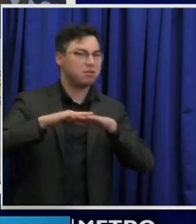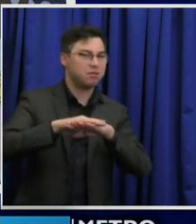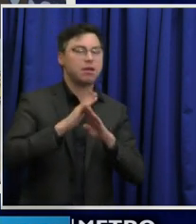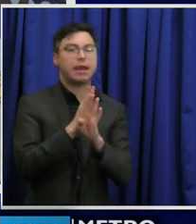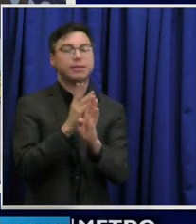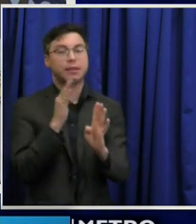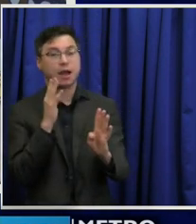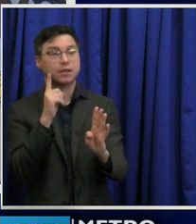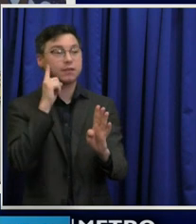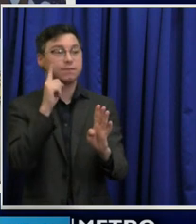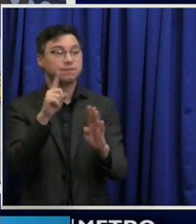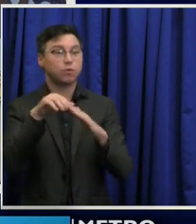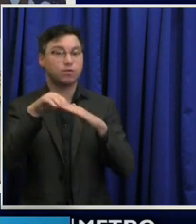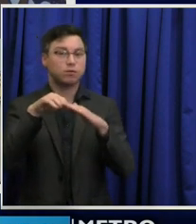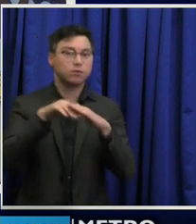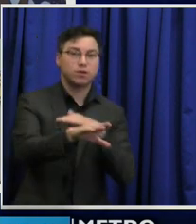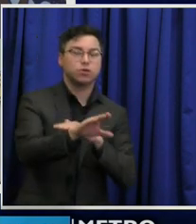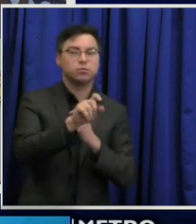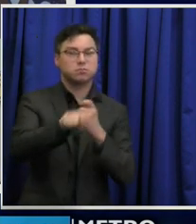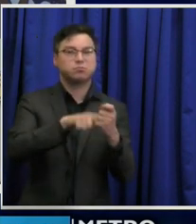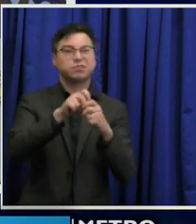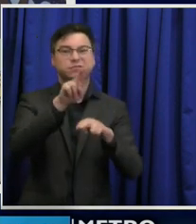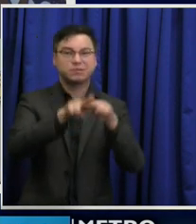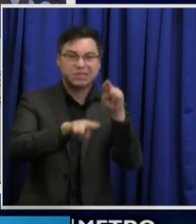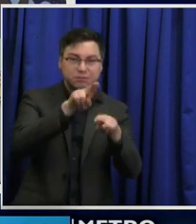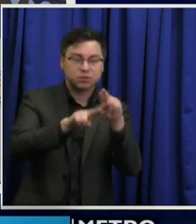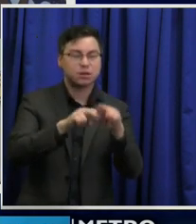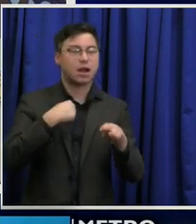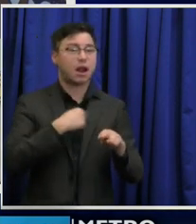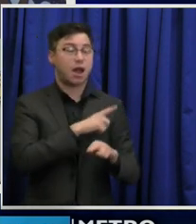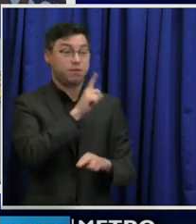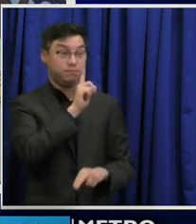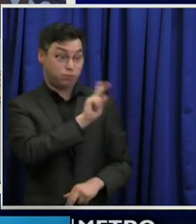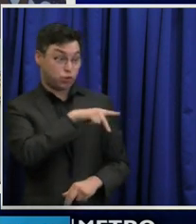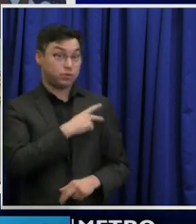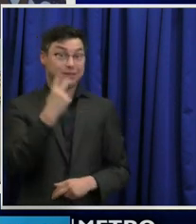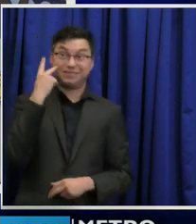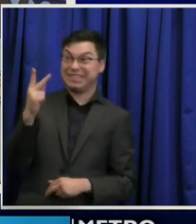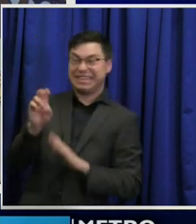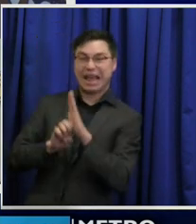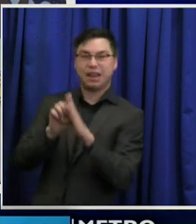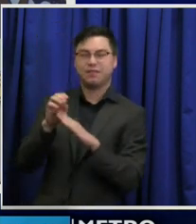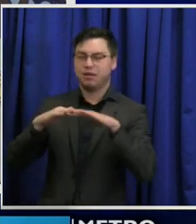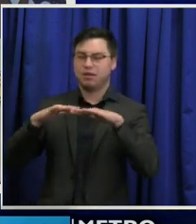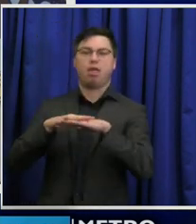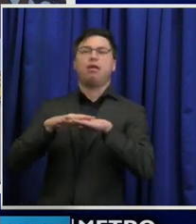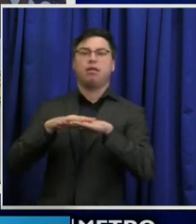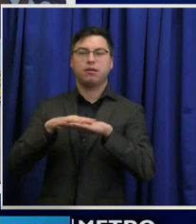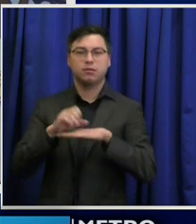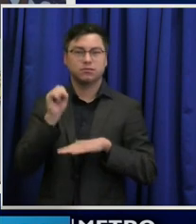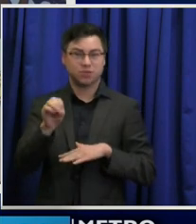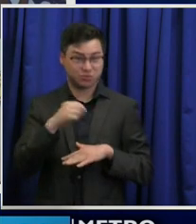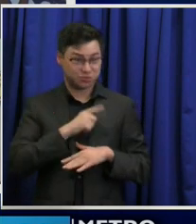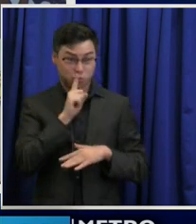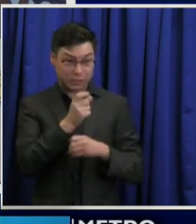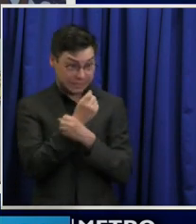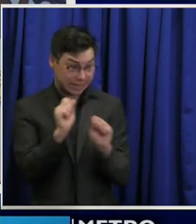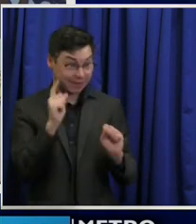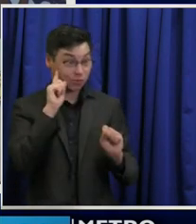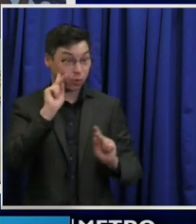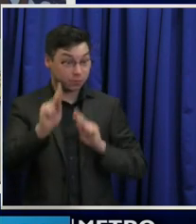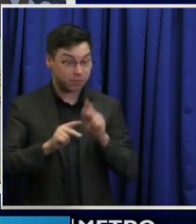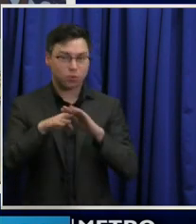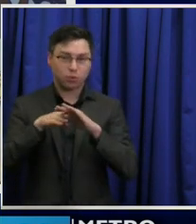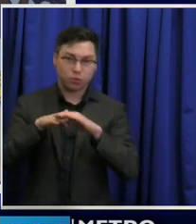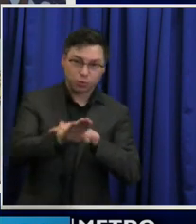the Birch building, and I've personally seen elevators that have been packed. So is it safe for people to go through security